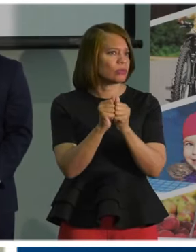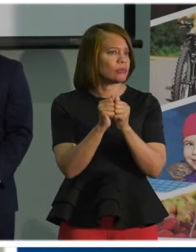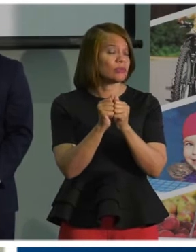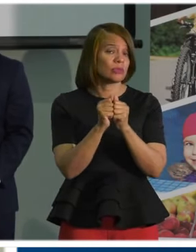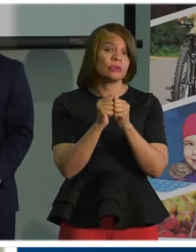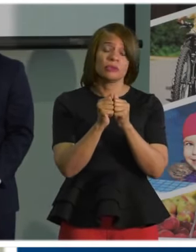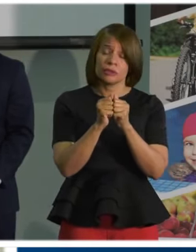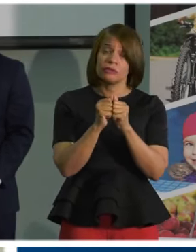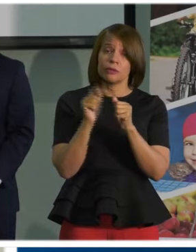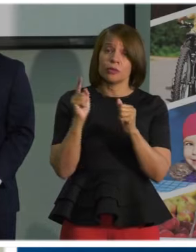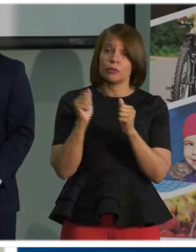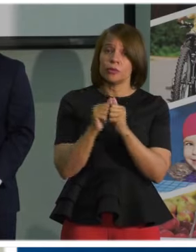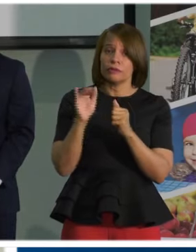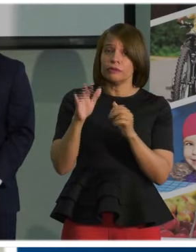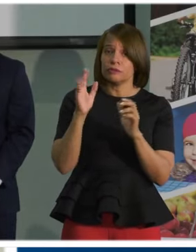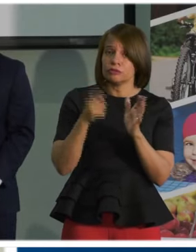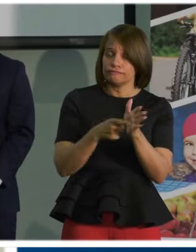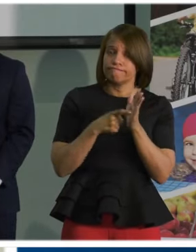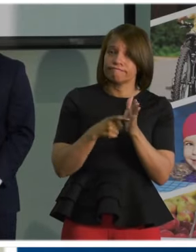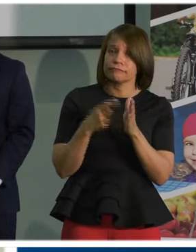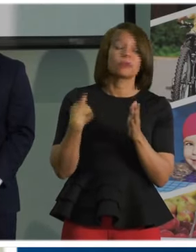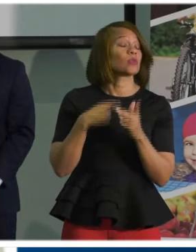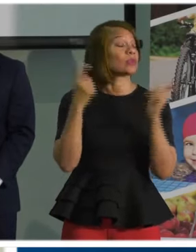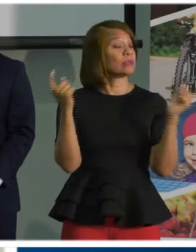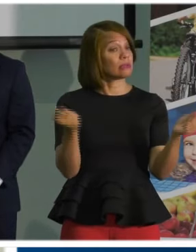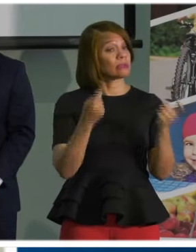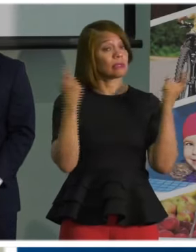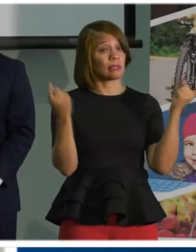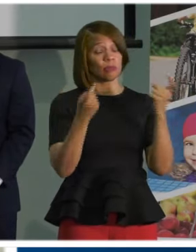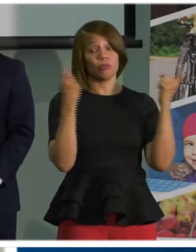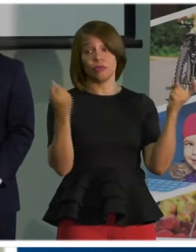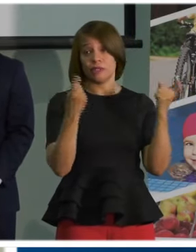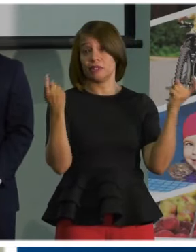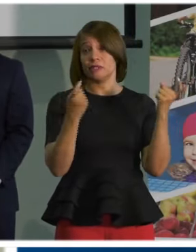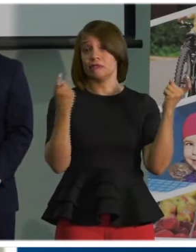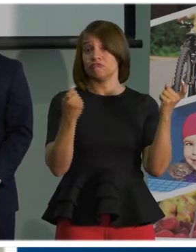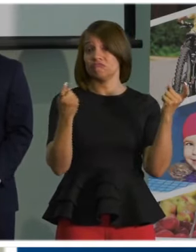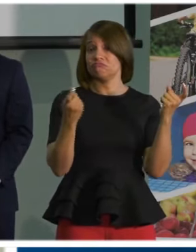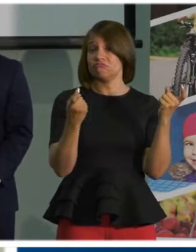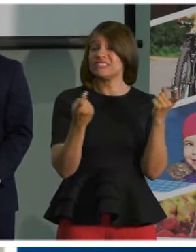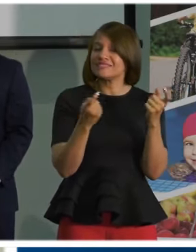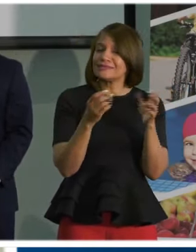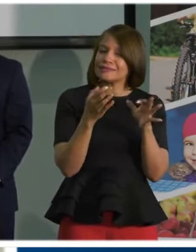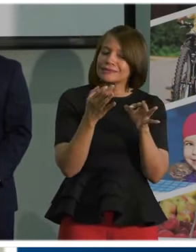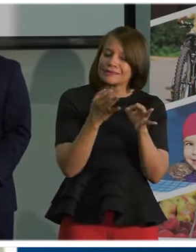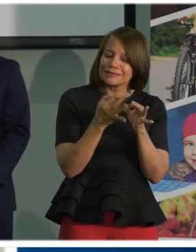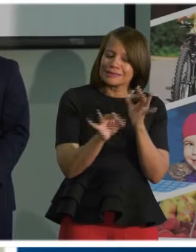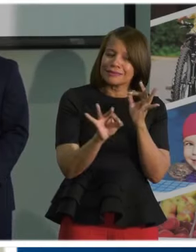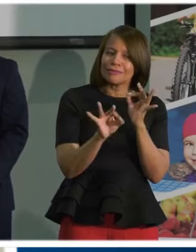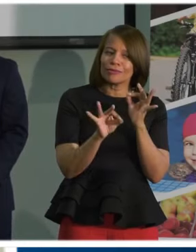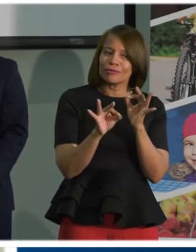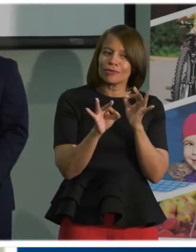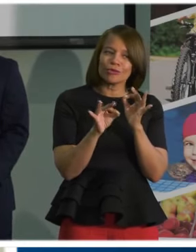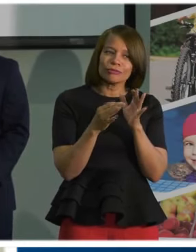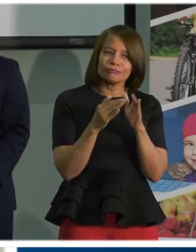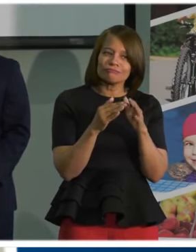and we celebrate, candidly, this little simple act of putting the mask on.